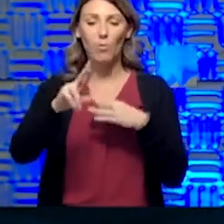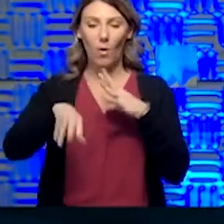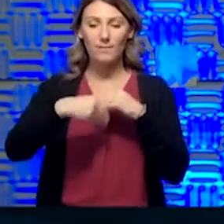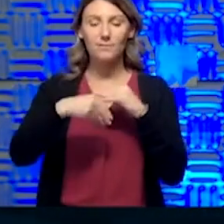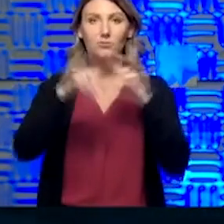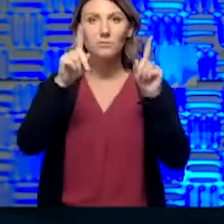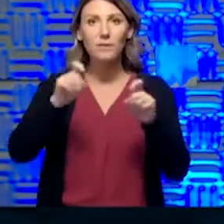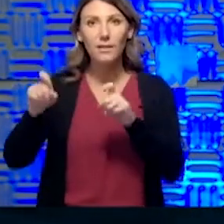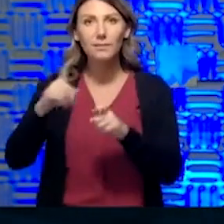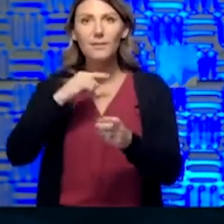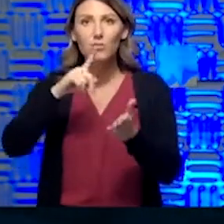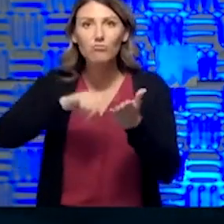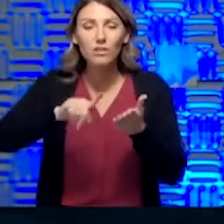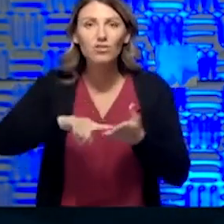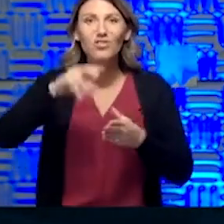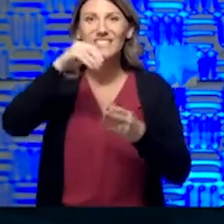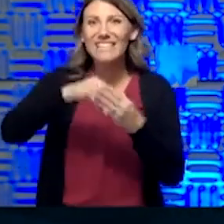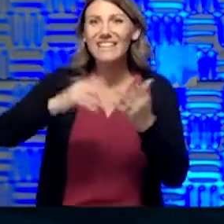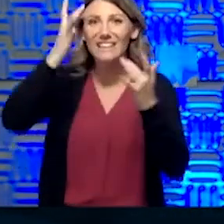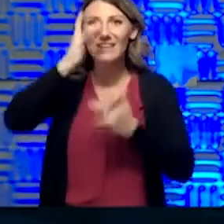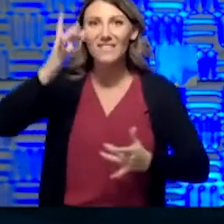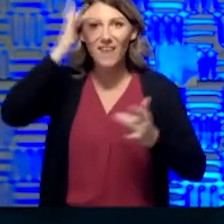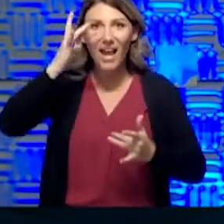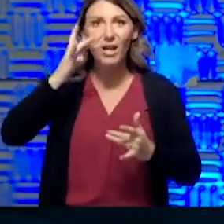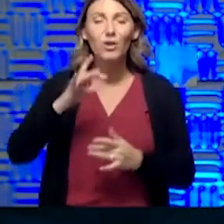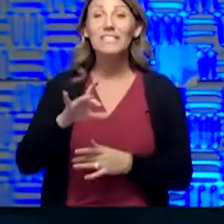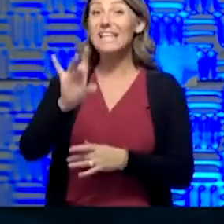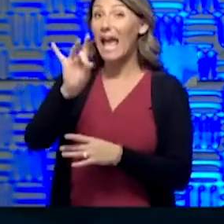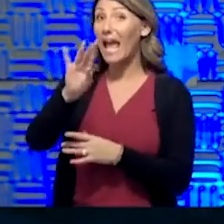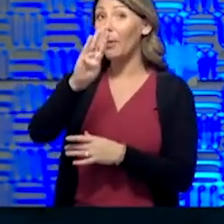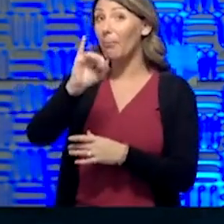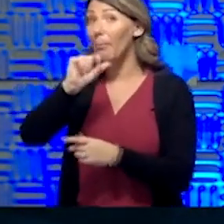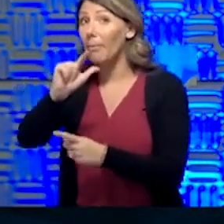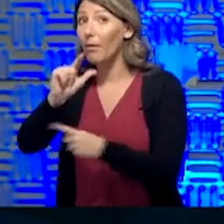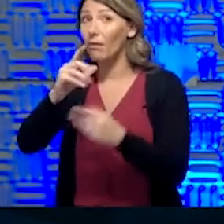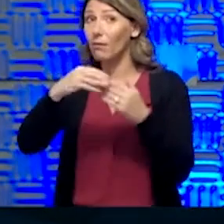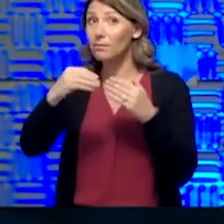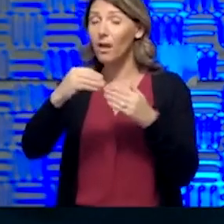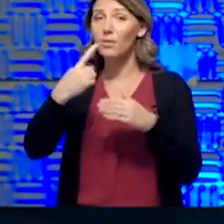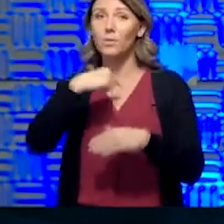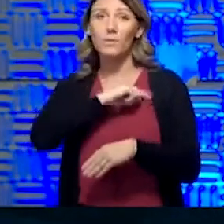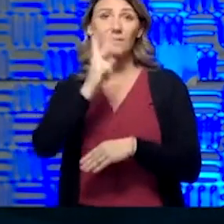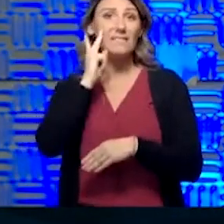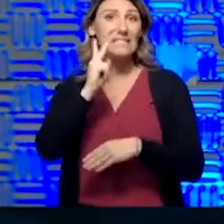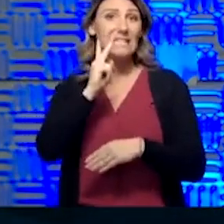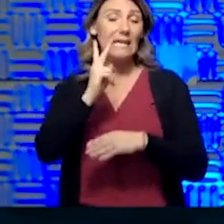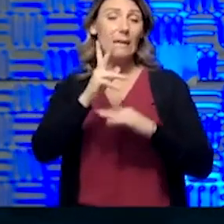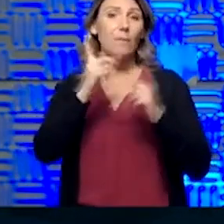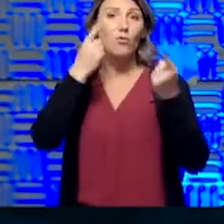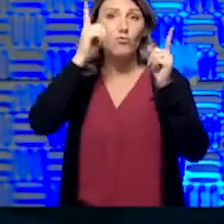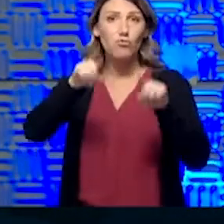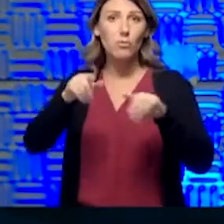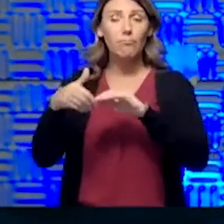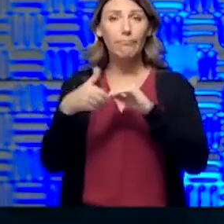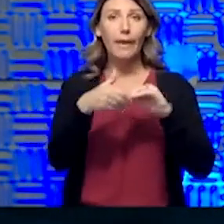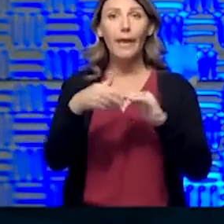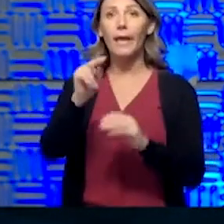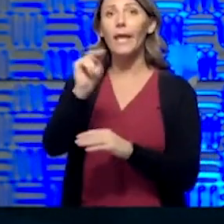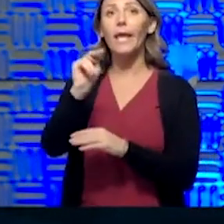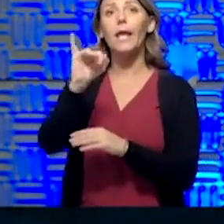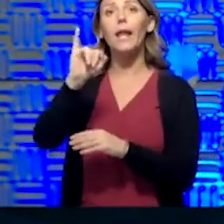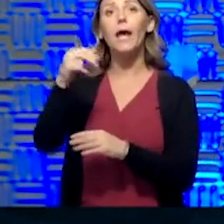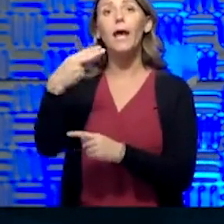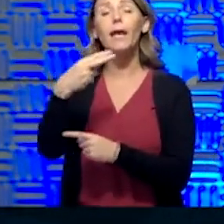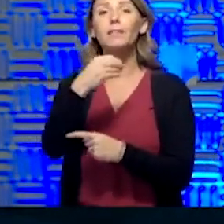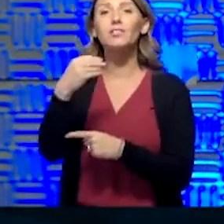research into the virus, $8 billion. And we've seen the cooperation now of NIH and others in